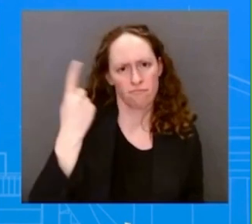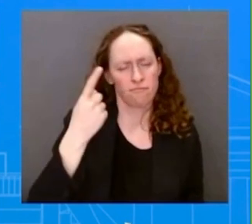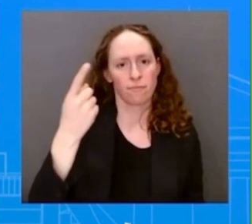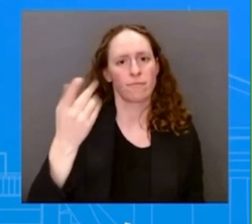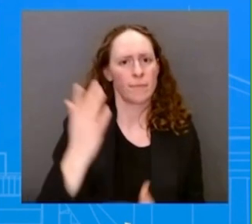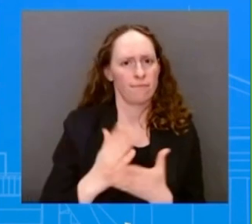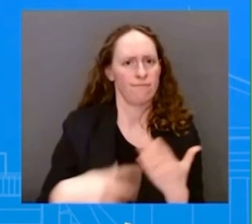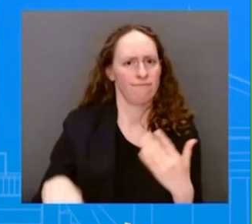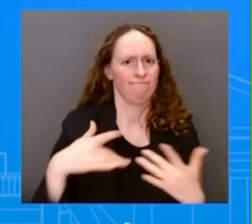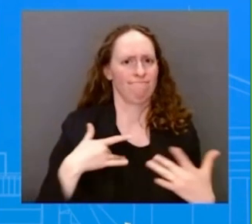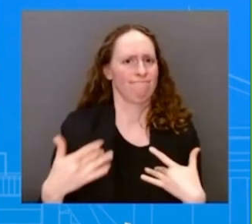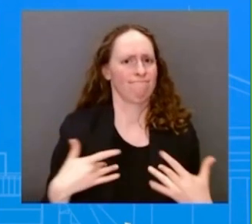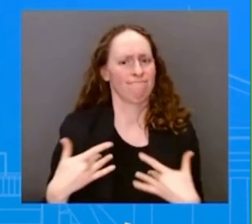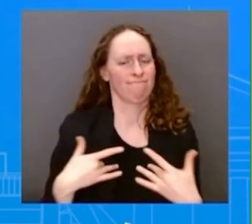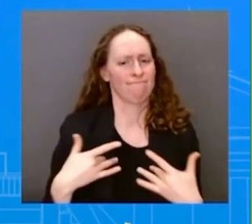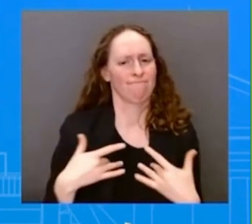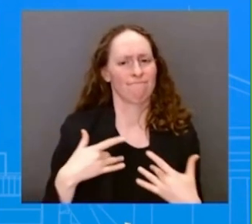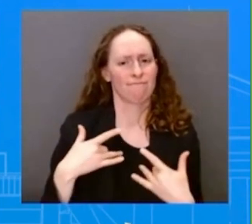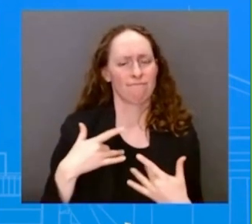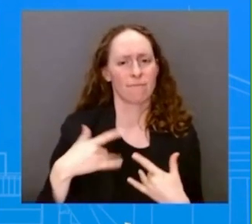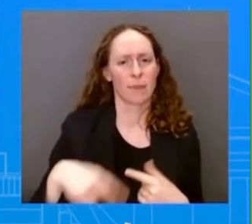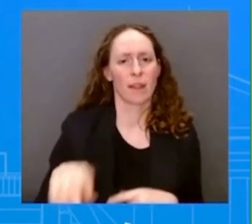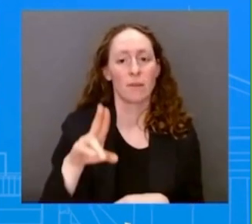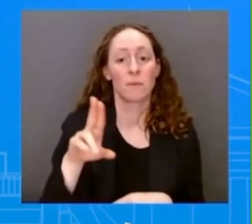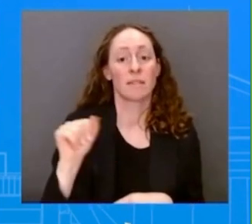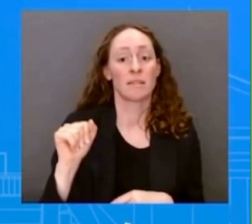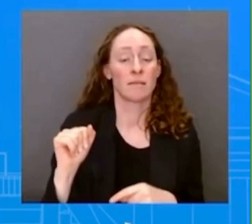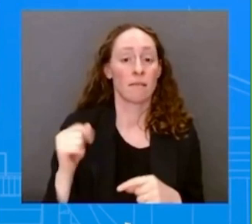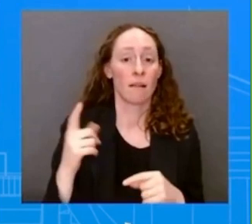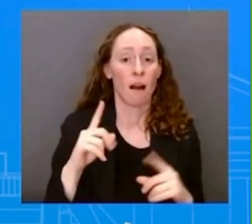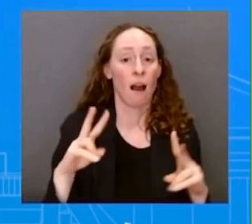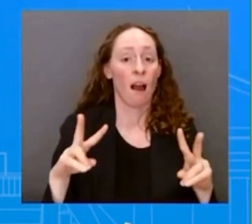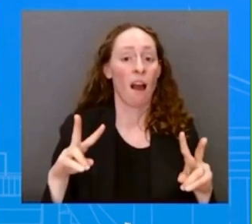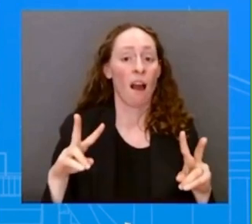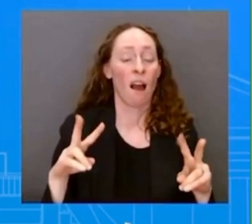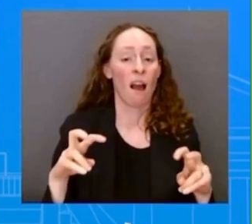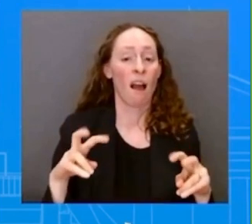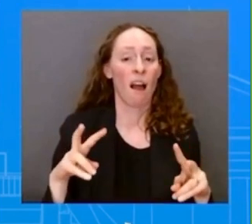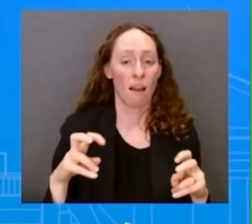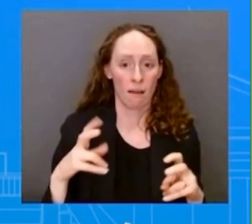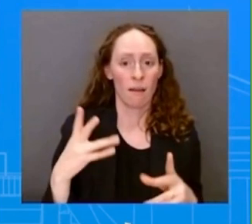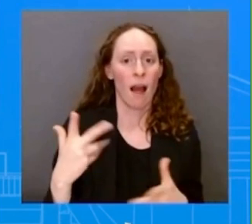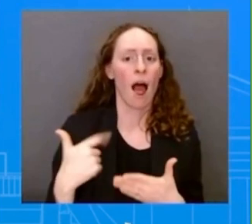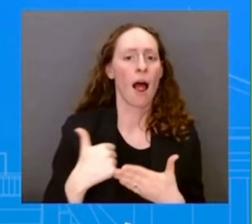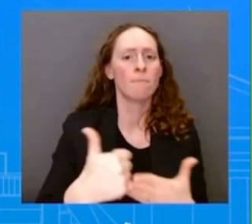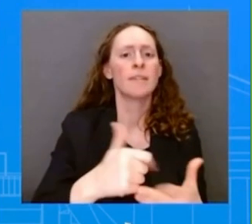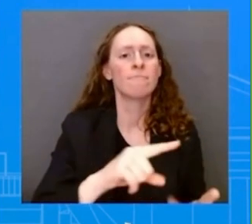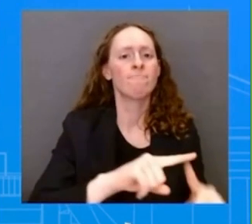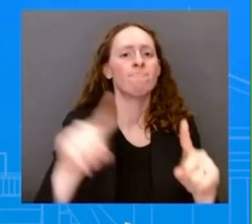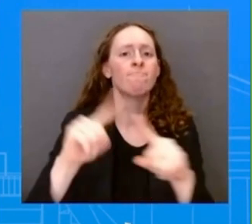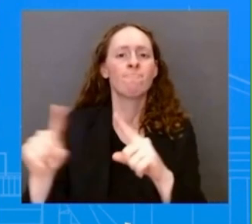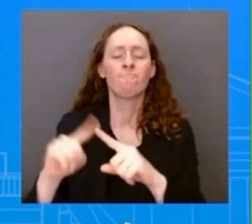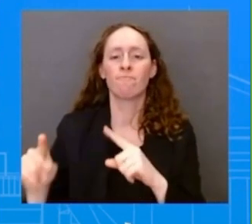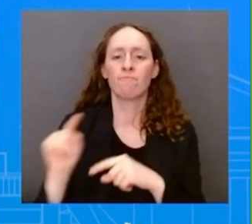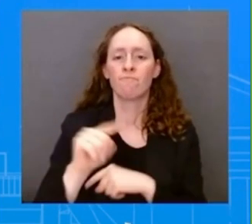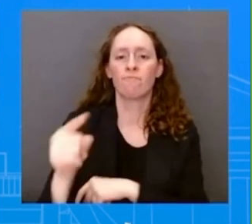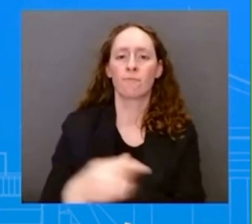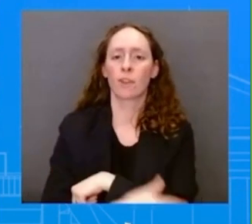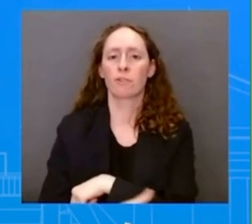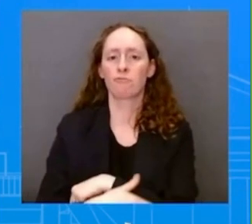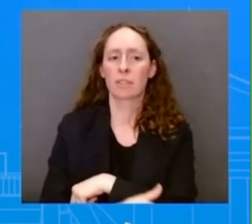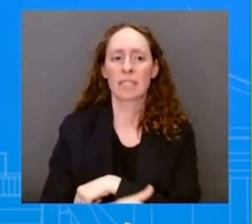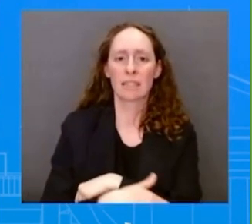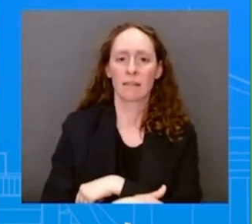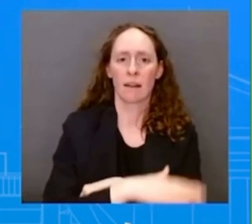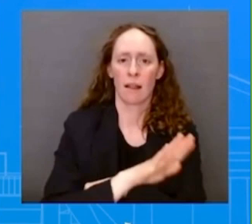countries for their democratic credentials, without even knowing if they fully bought into the idea of democracy